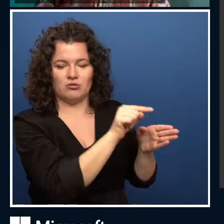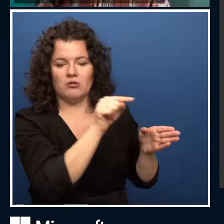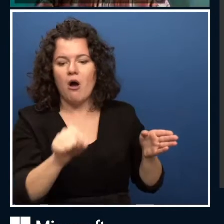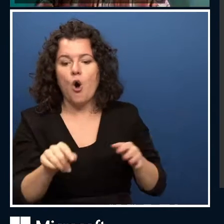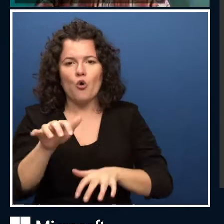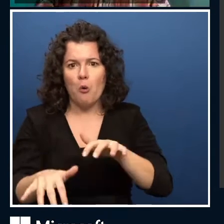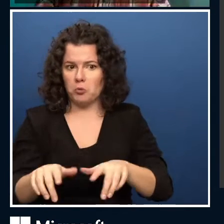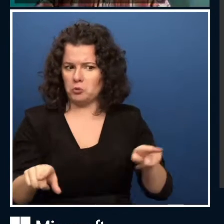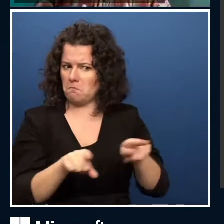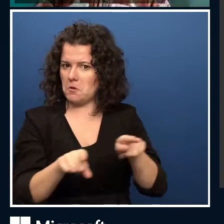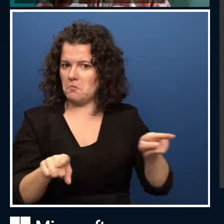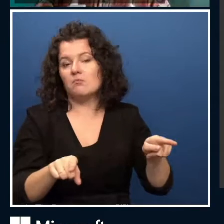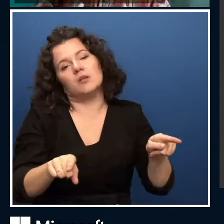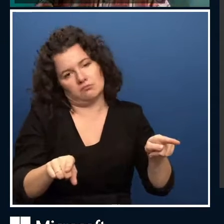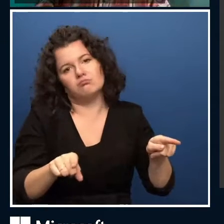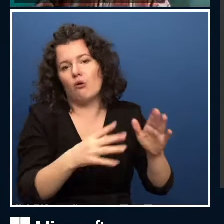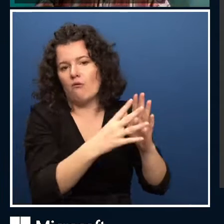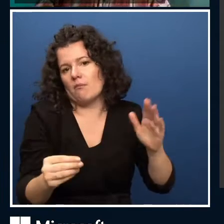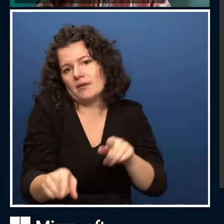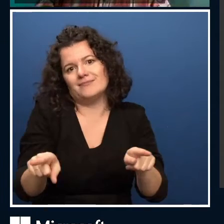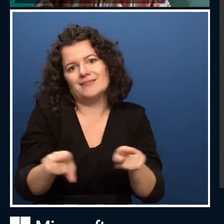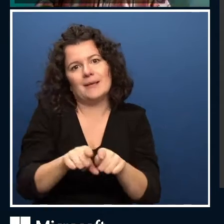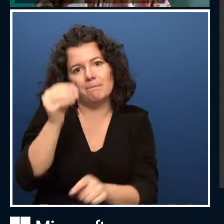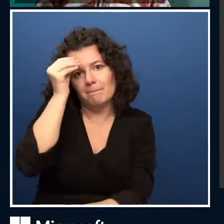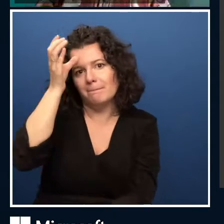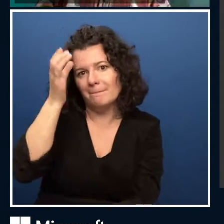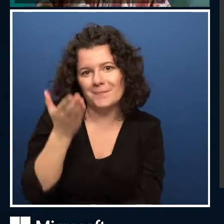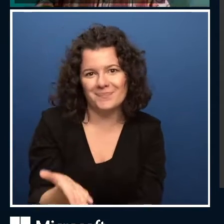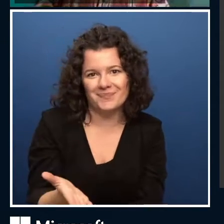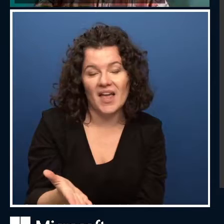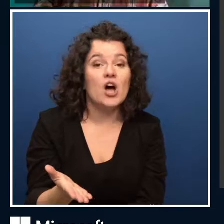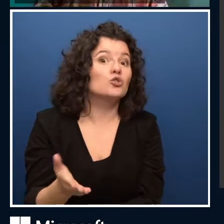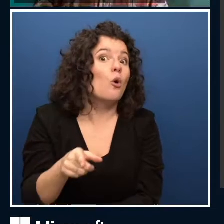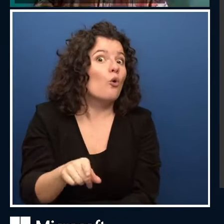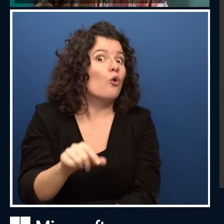test. And this is the first and I think the most